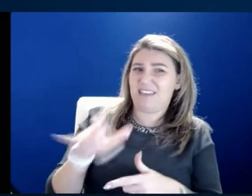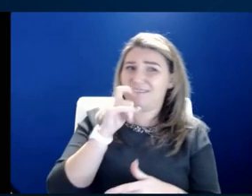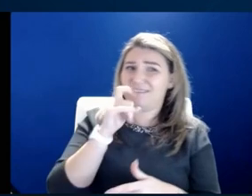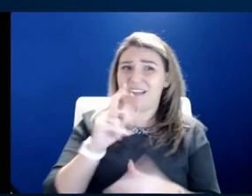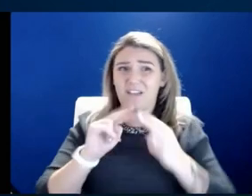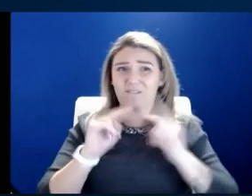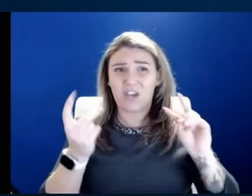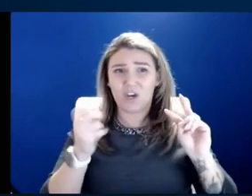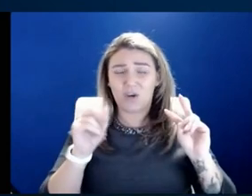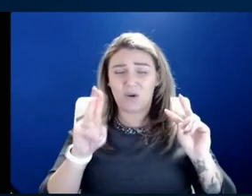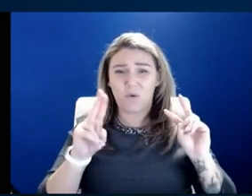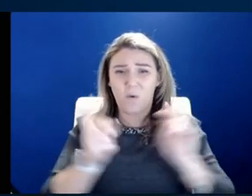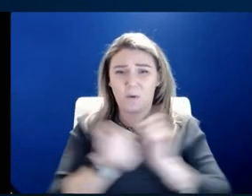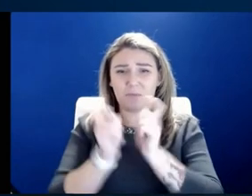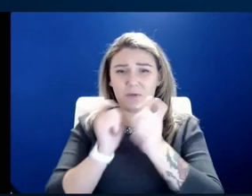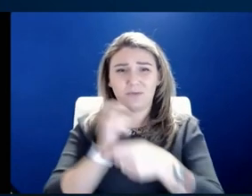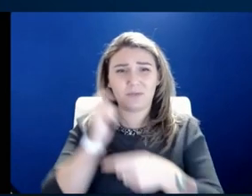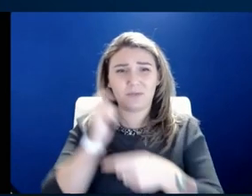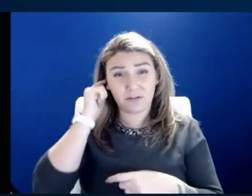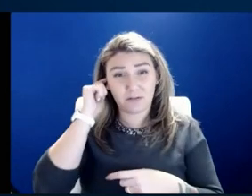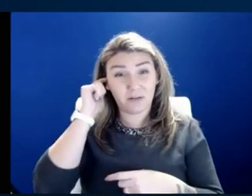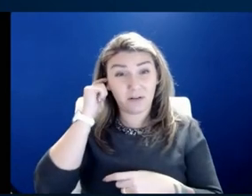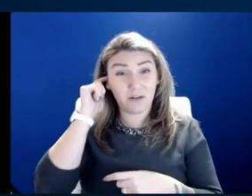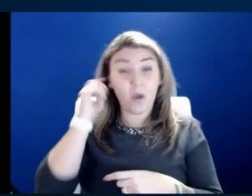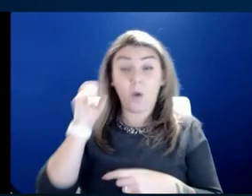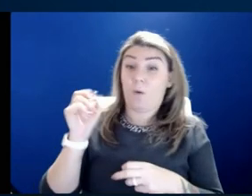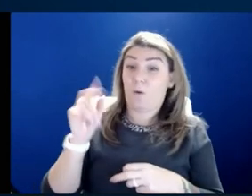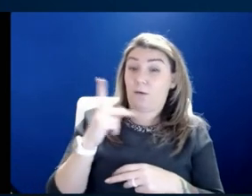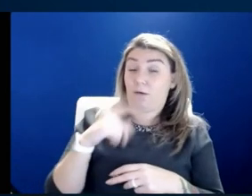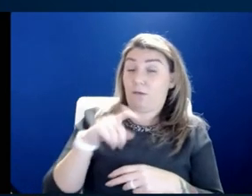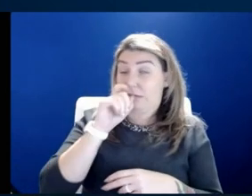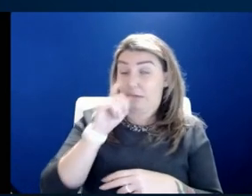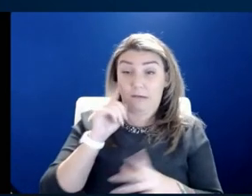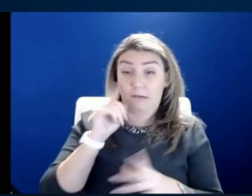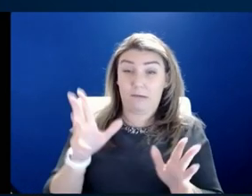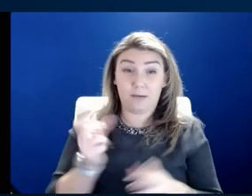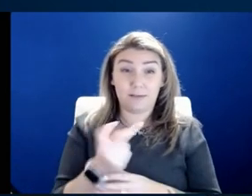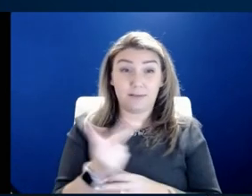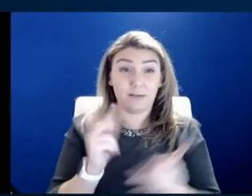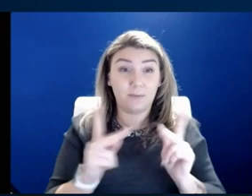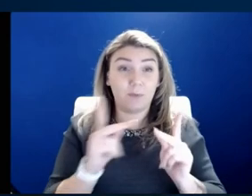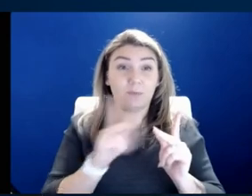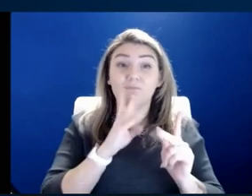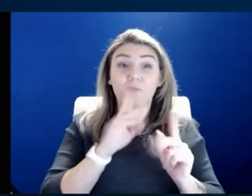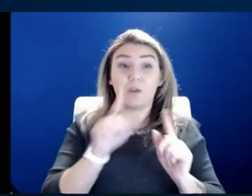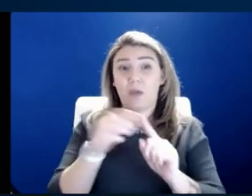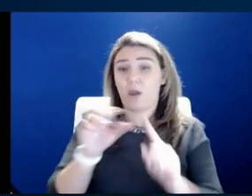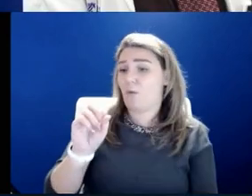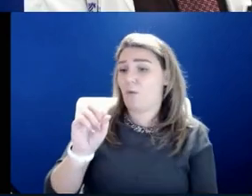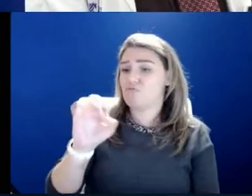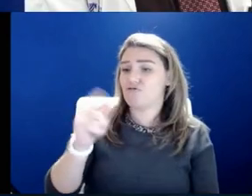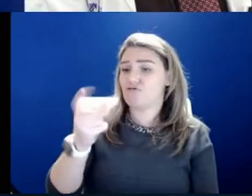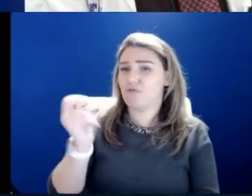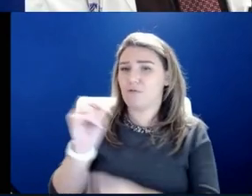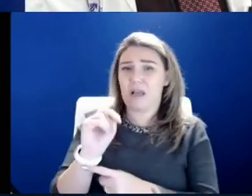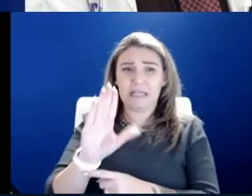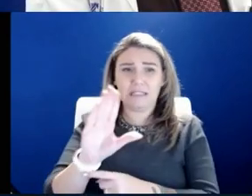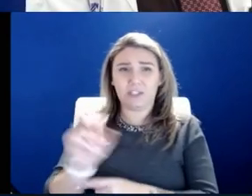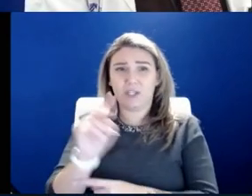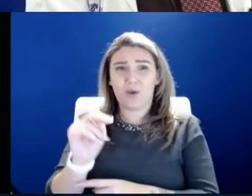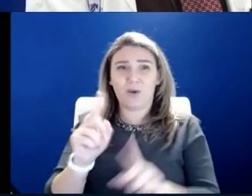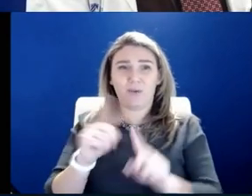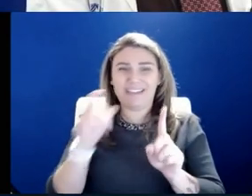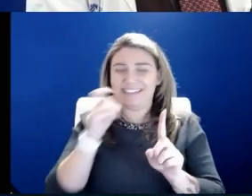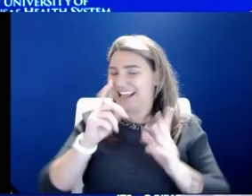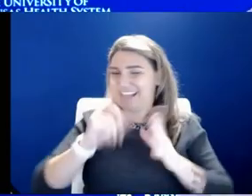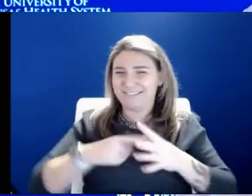mutation. Okay. Okay. Let's talk a lot. Some people have talked a little about Omicron almost being its own thing, but it's not been around since the beginning.